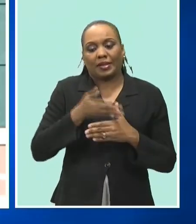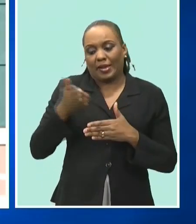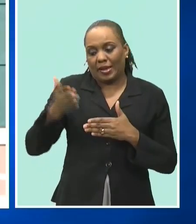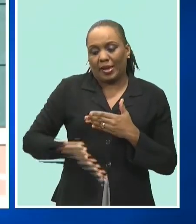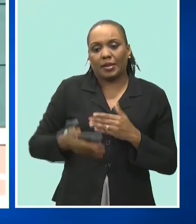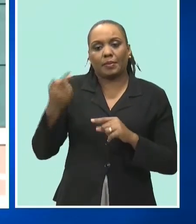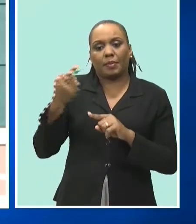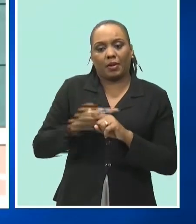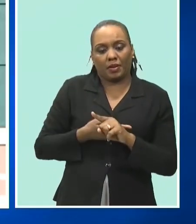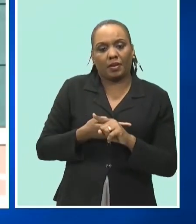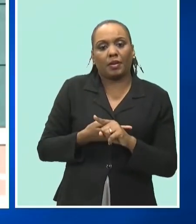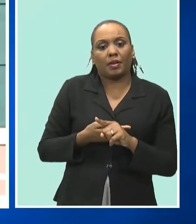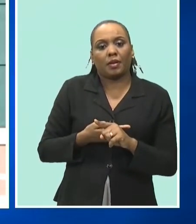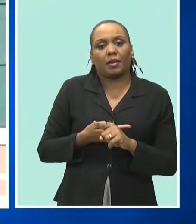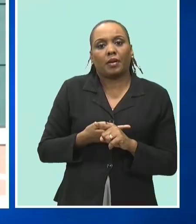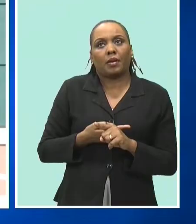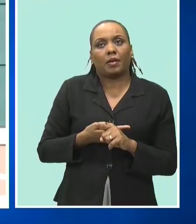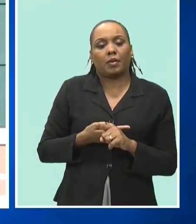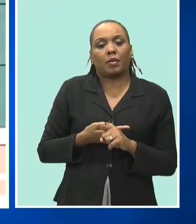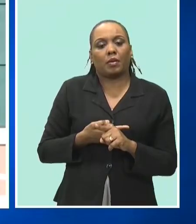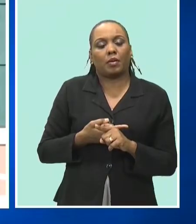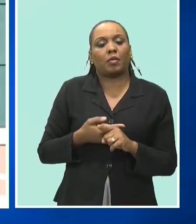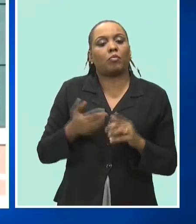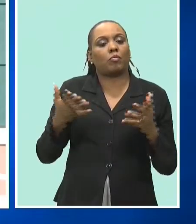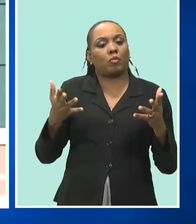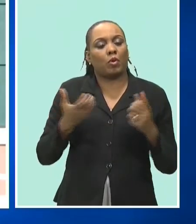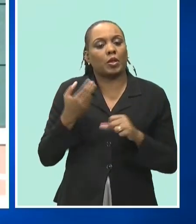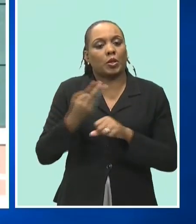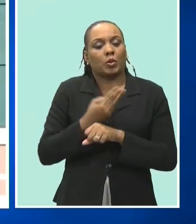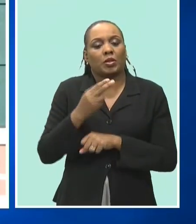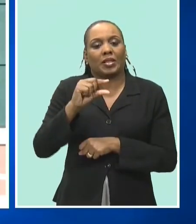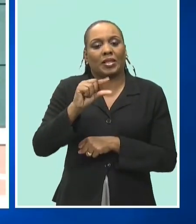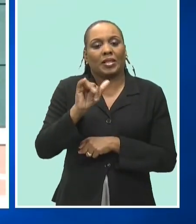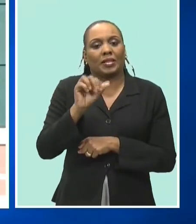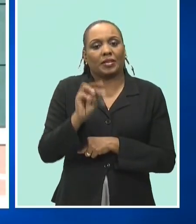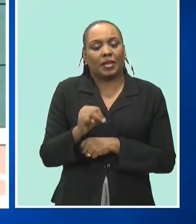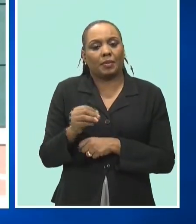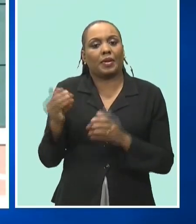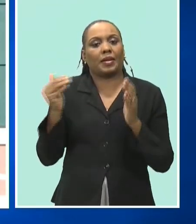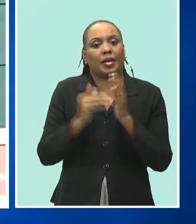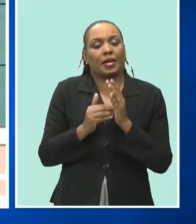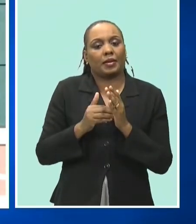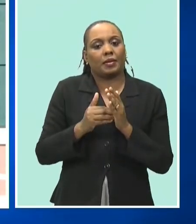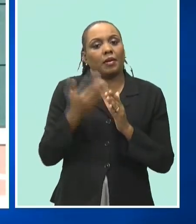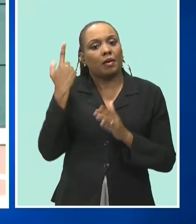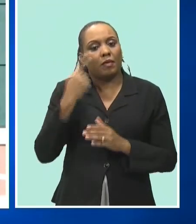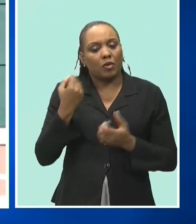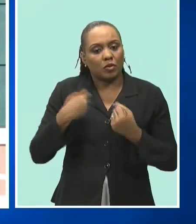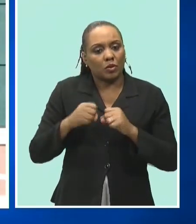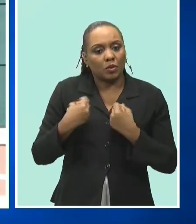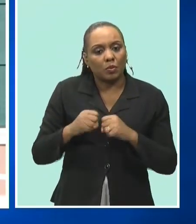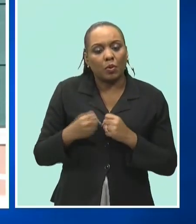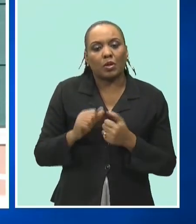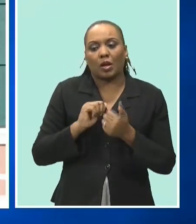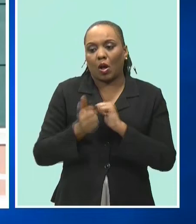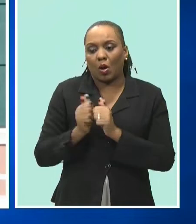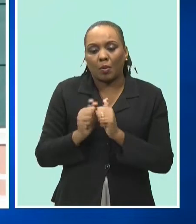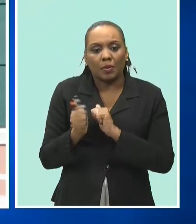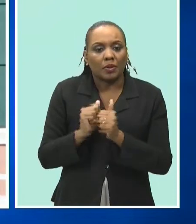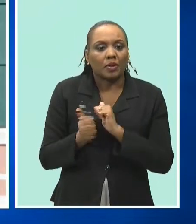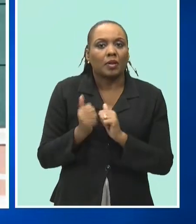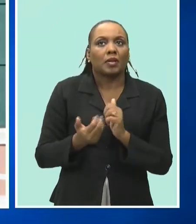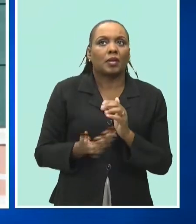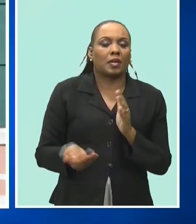month we will be in a position to deactivate the kendall jail isaac's gymnasium and make it available for